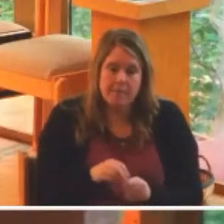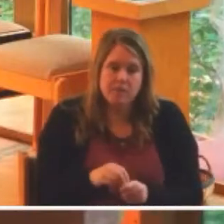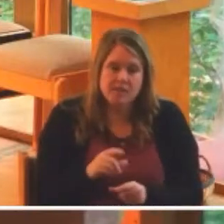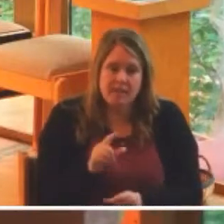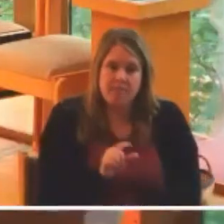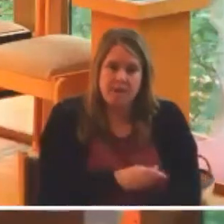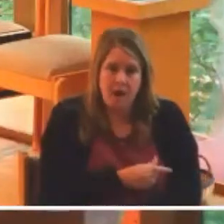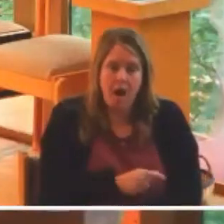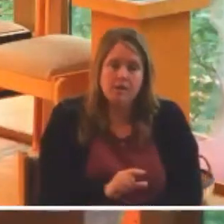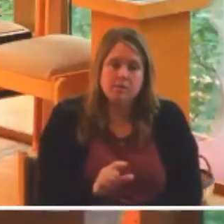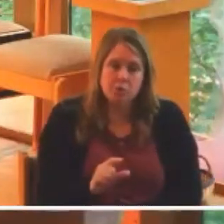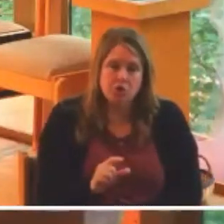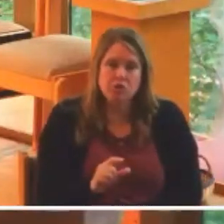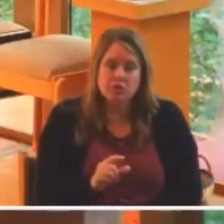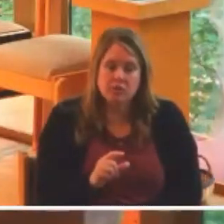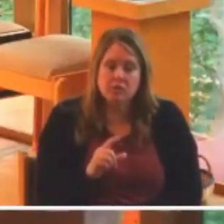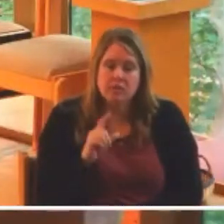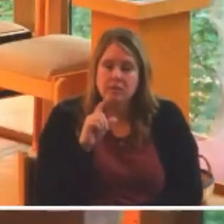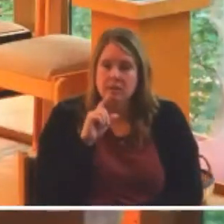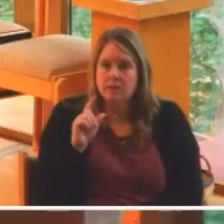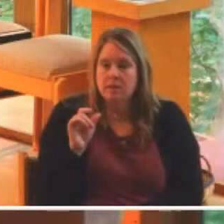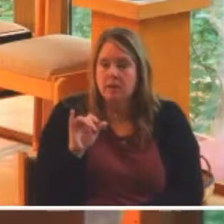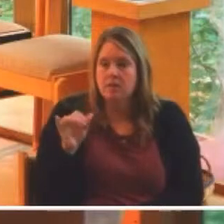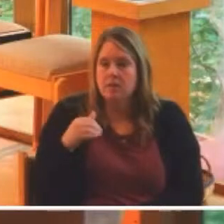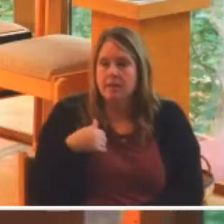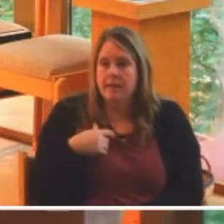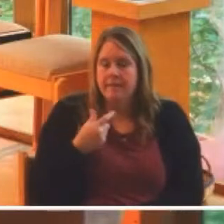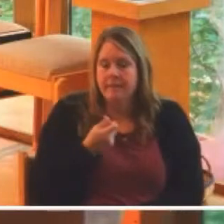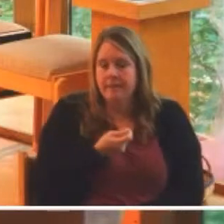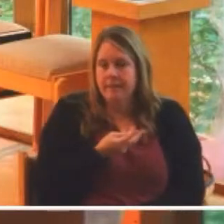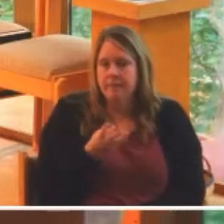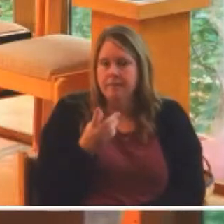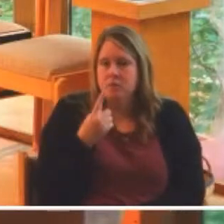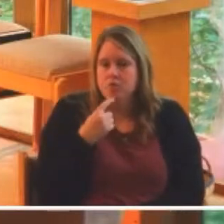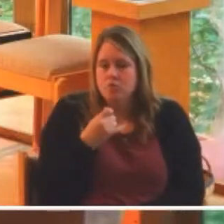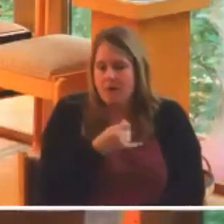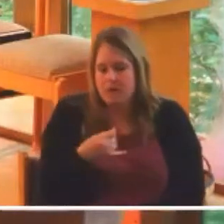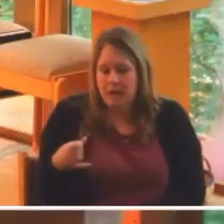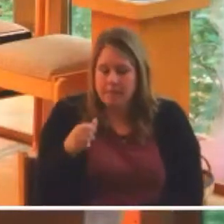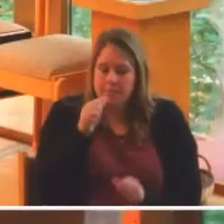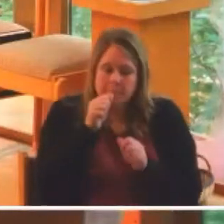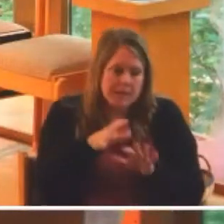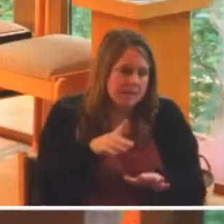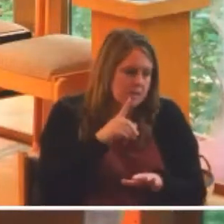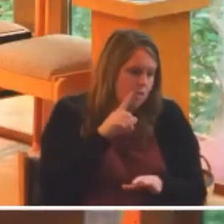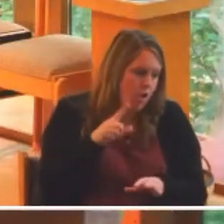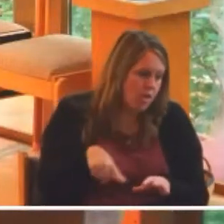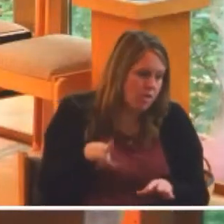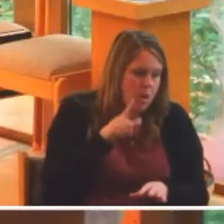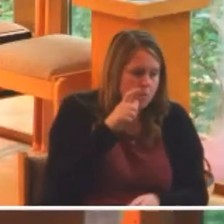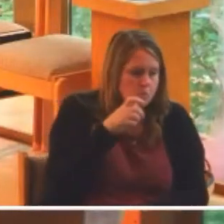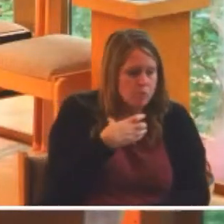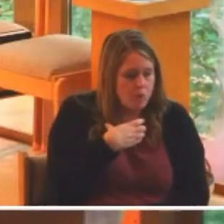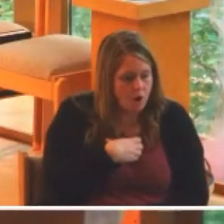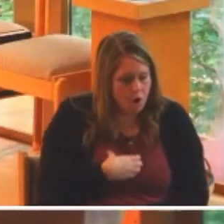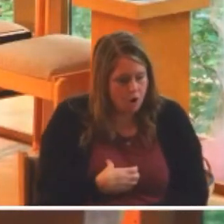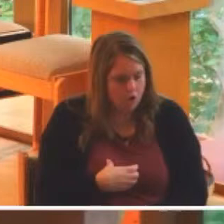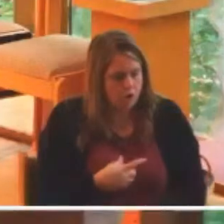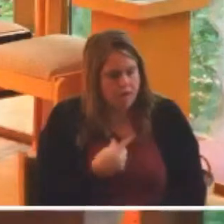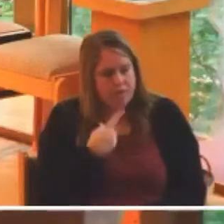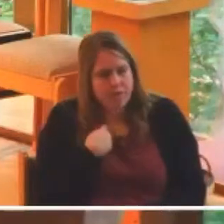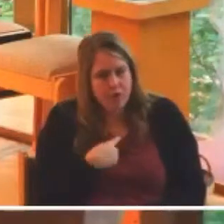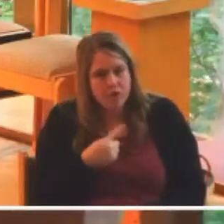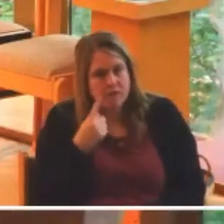It's also a moment where Christ draws a few red lines. Blessed are those who hunger and thirst for